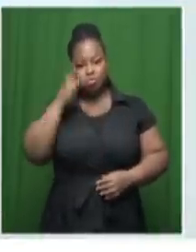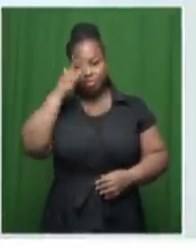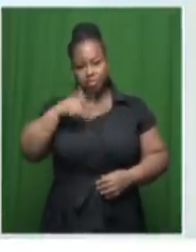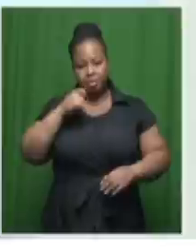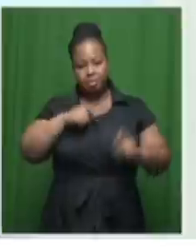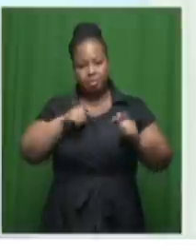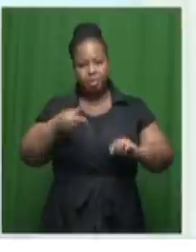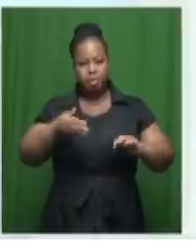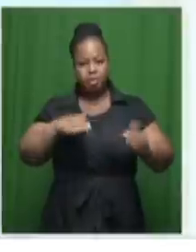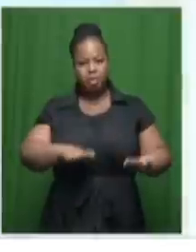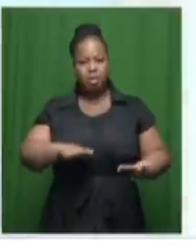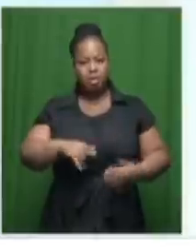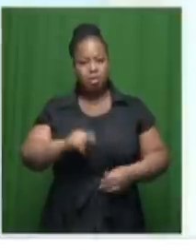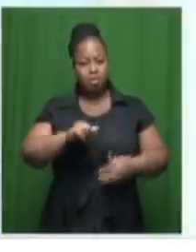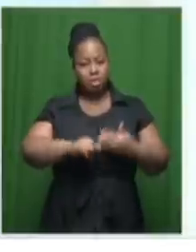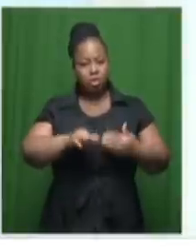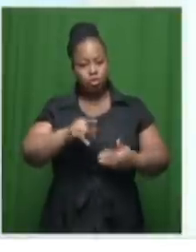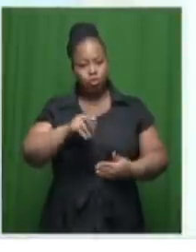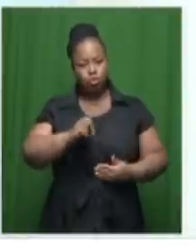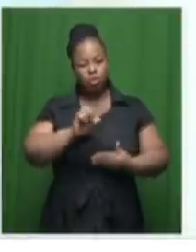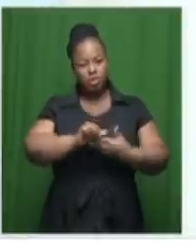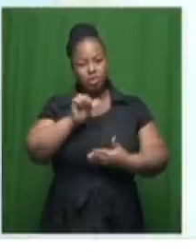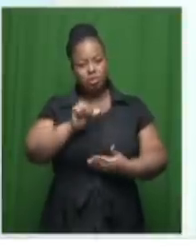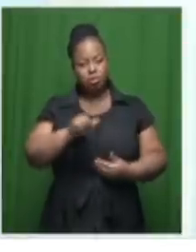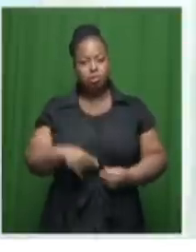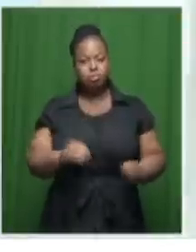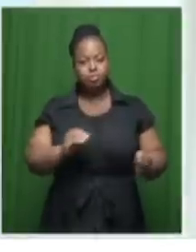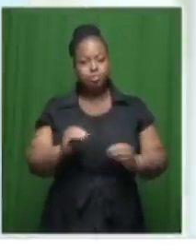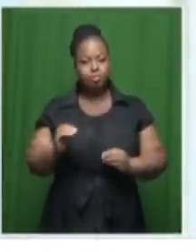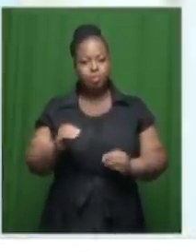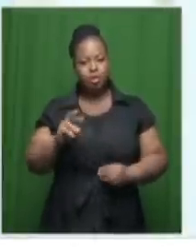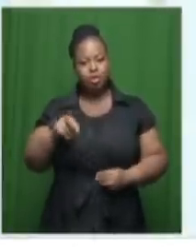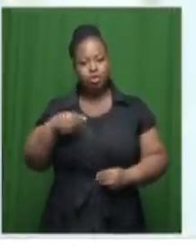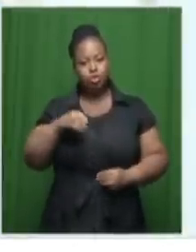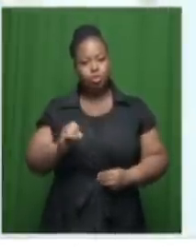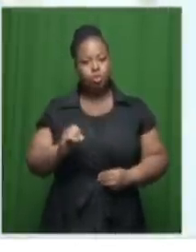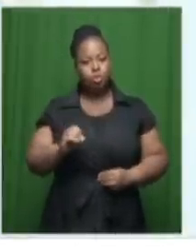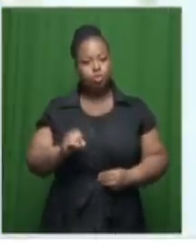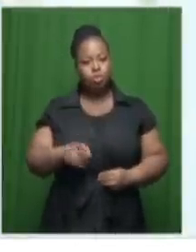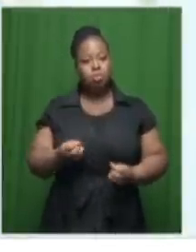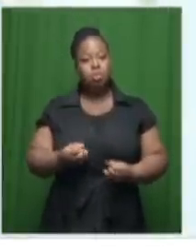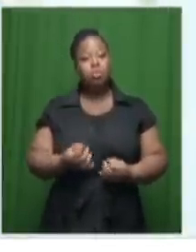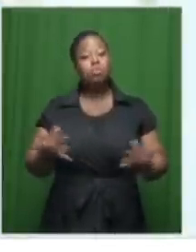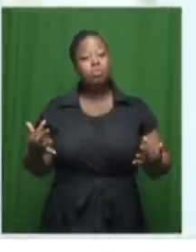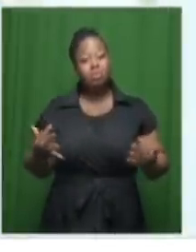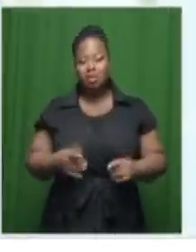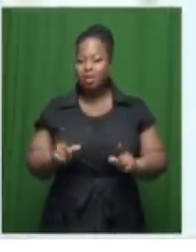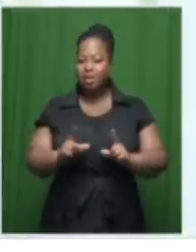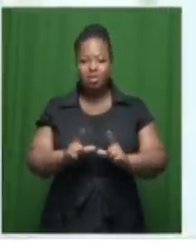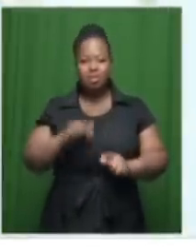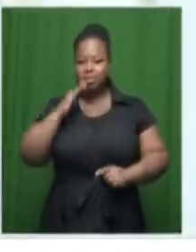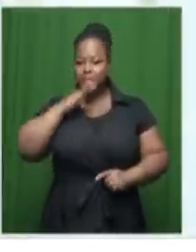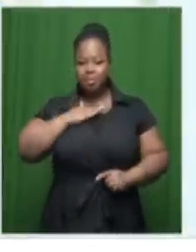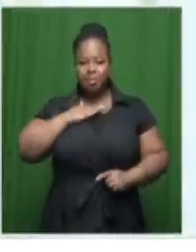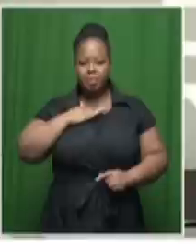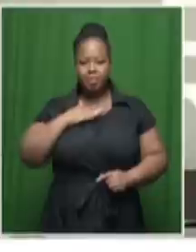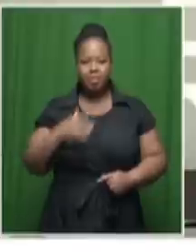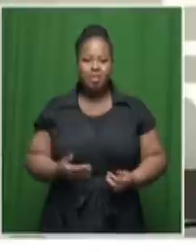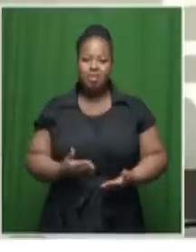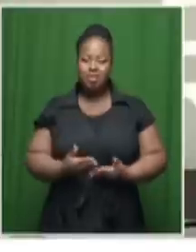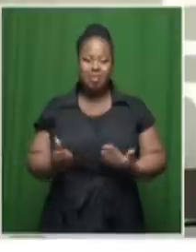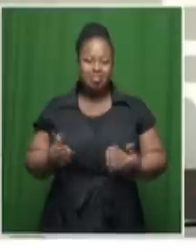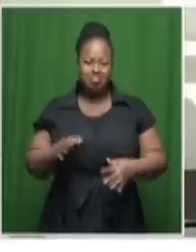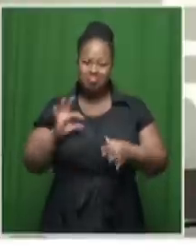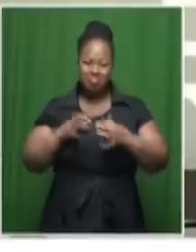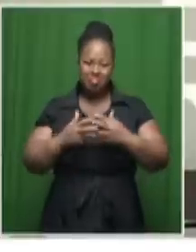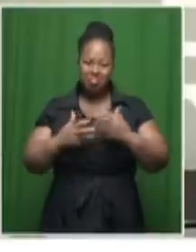patients died during the June 2016 relocation to other NGOs, most of whom were unlicensed and not